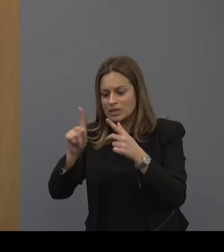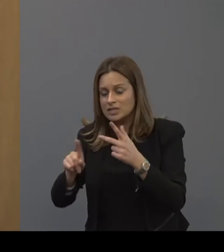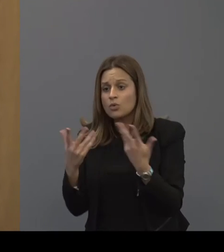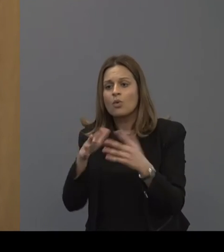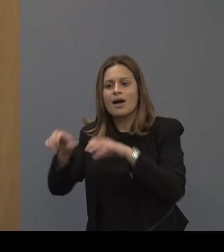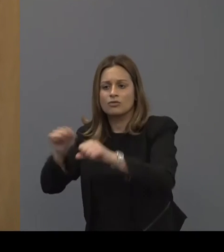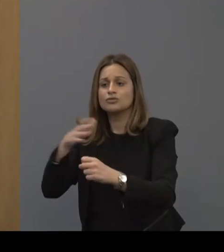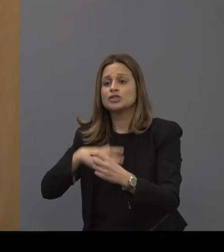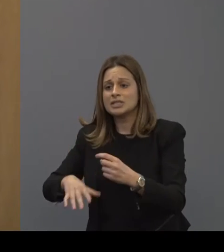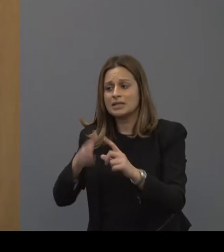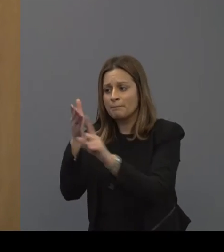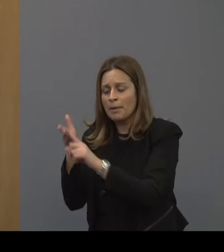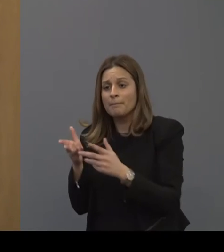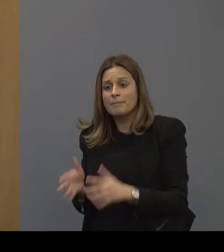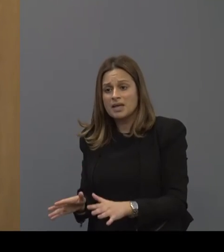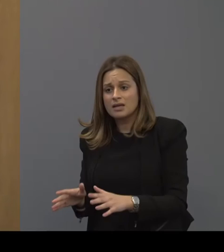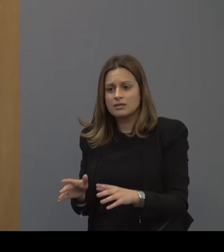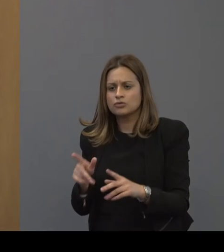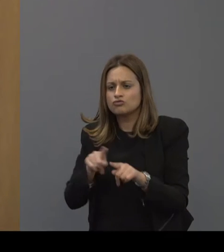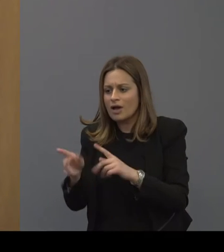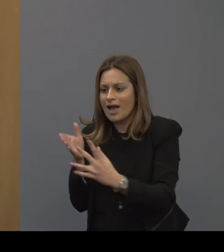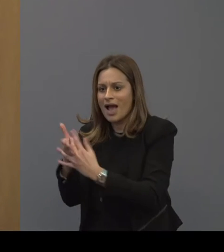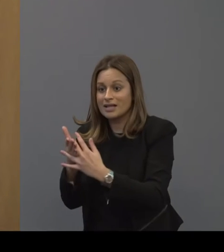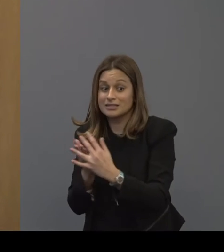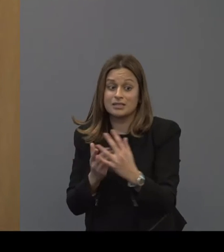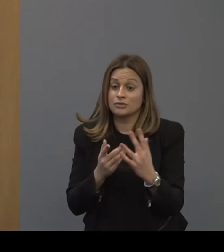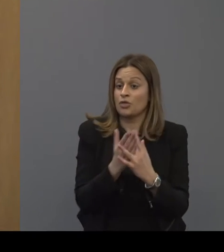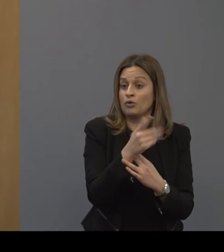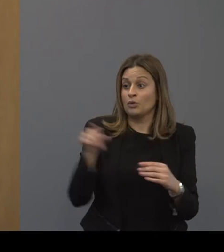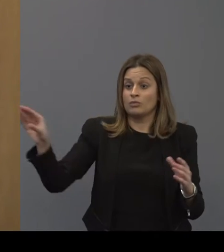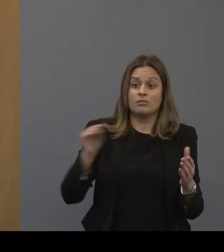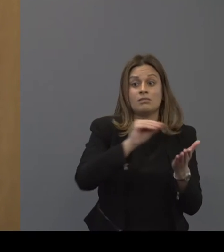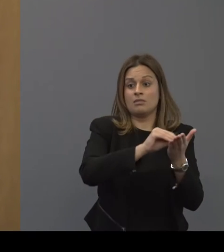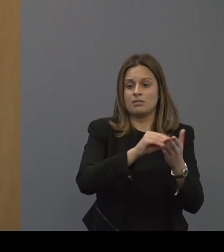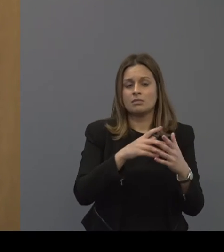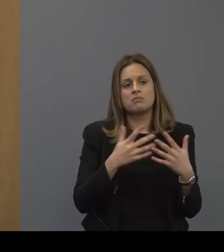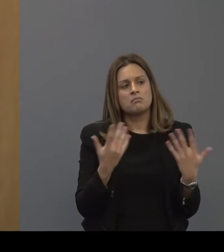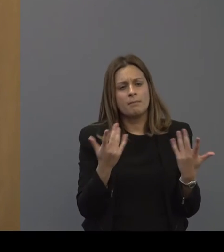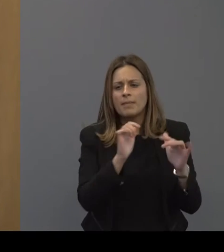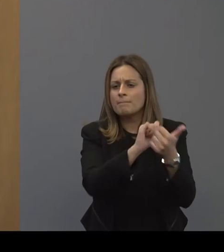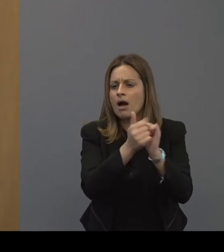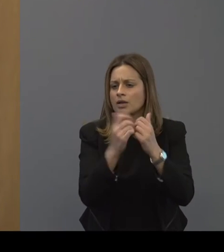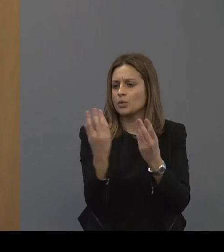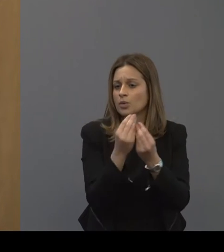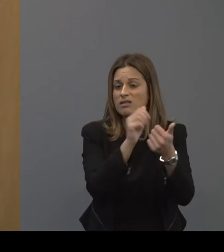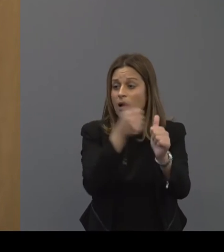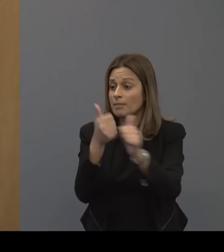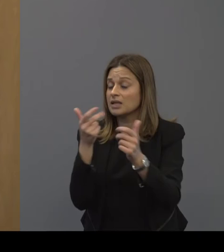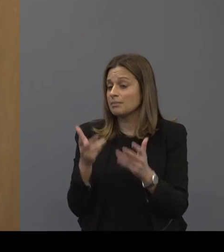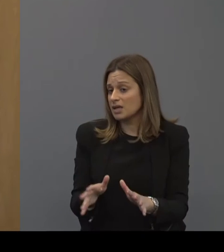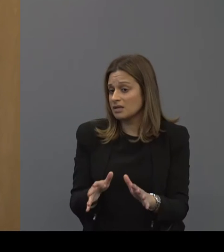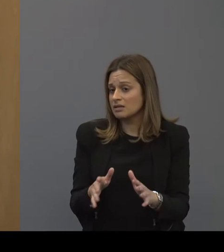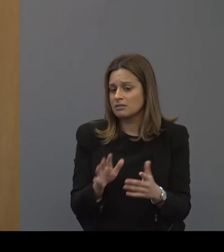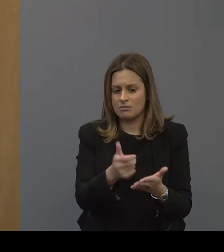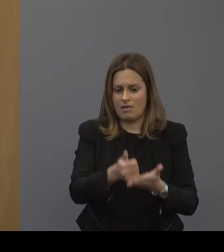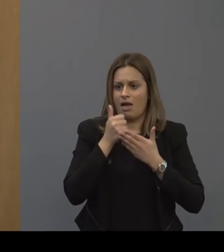outreach that needs to be done and access funds that way through it. We've also partnered with some corporations that